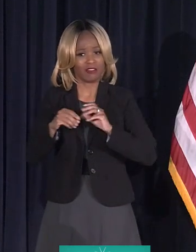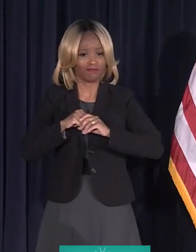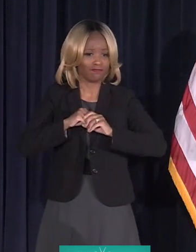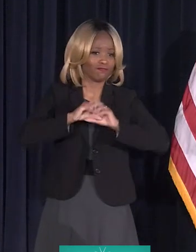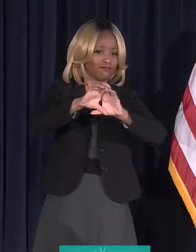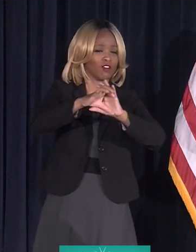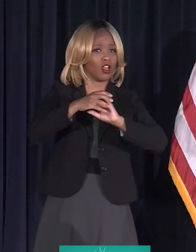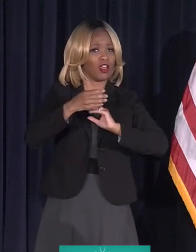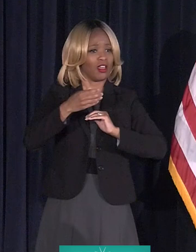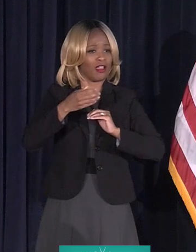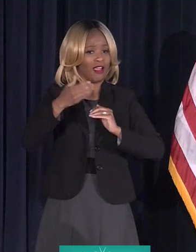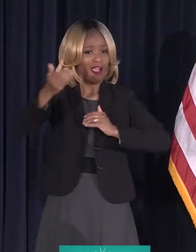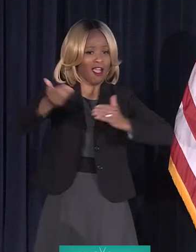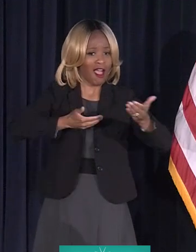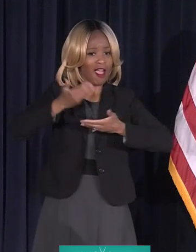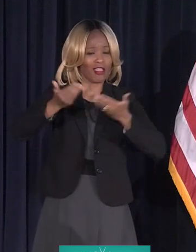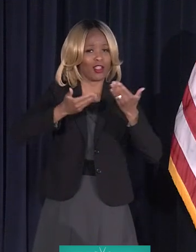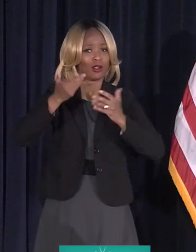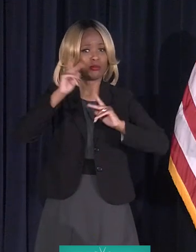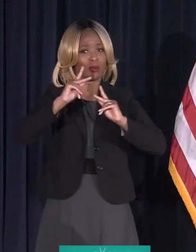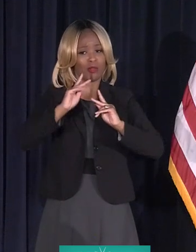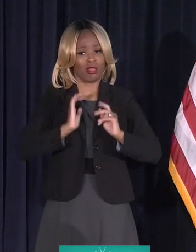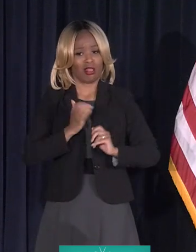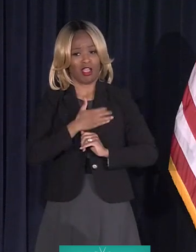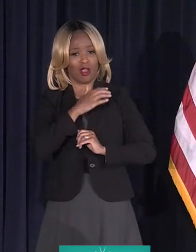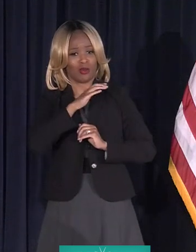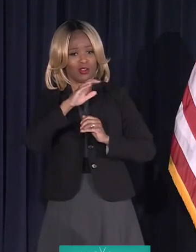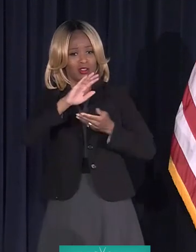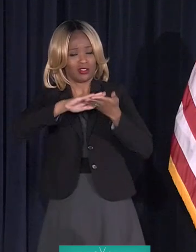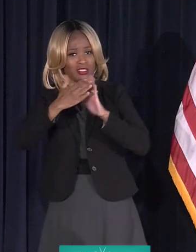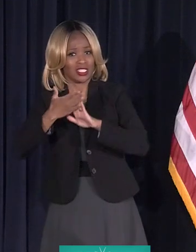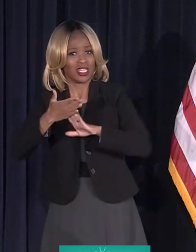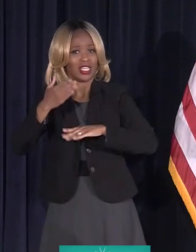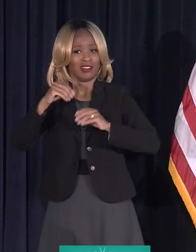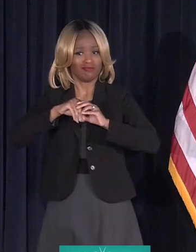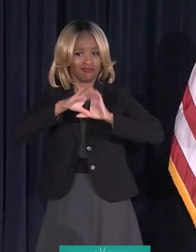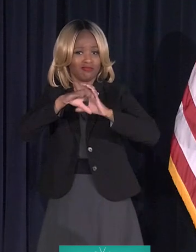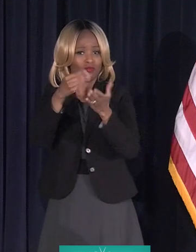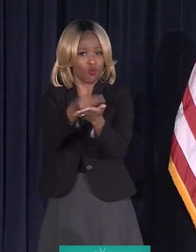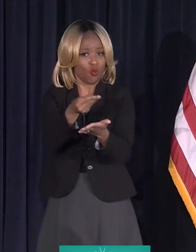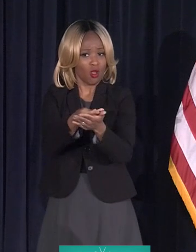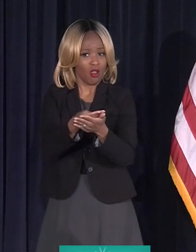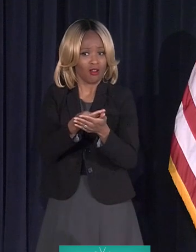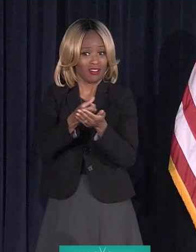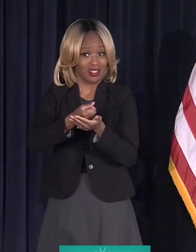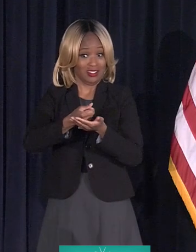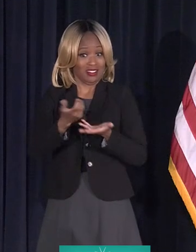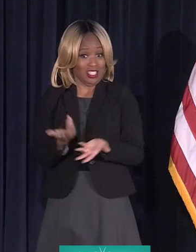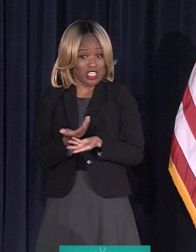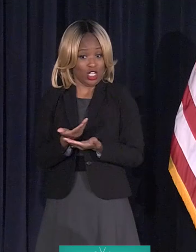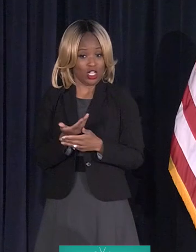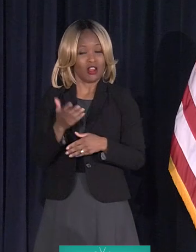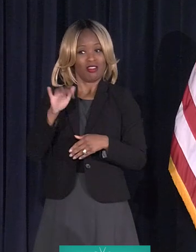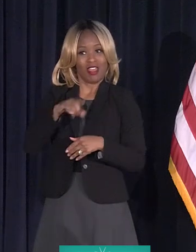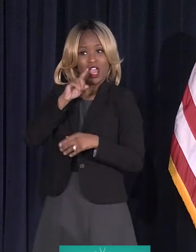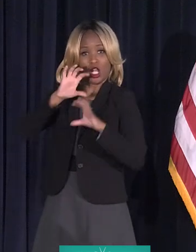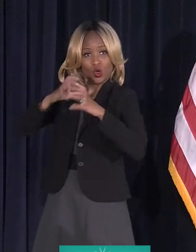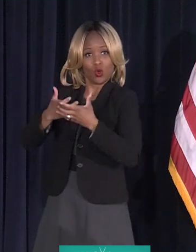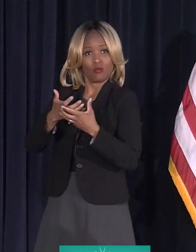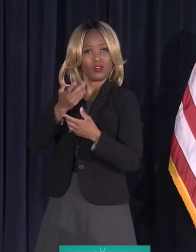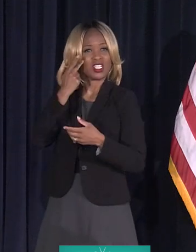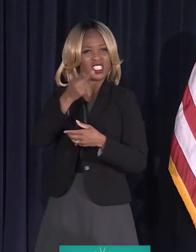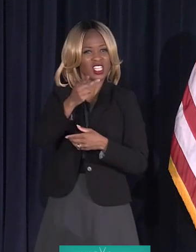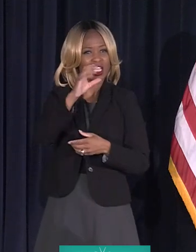hire Detroiters in the city. We will remove the blight. And that group committed to the 51%. You can see there